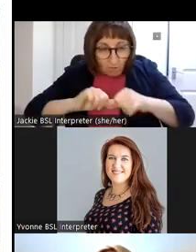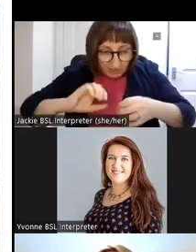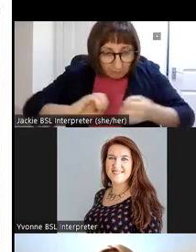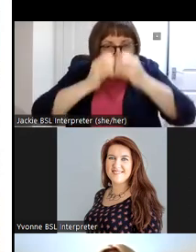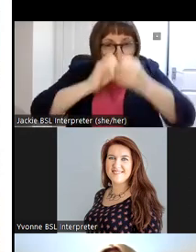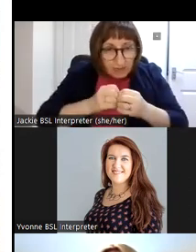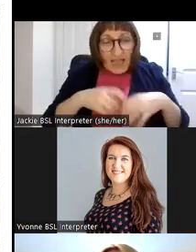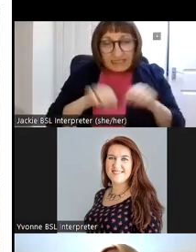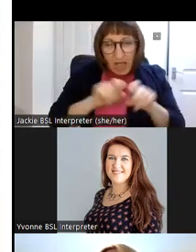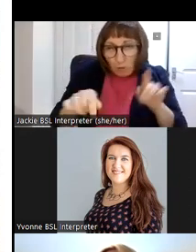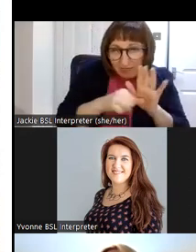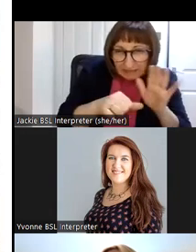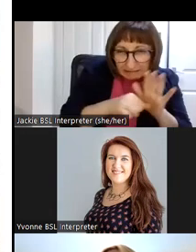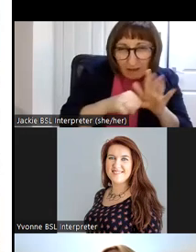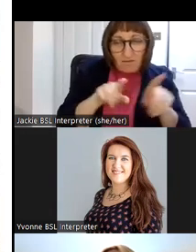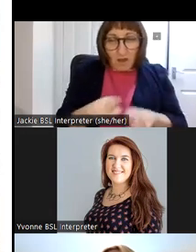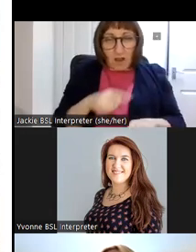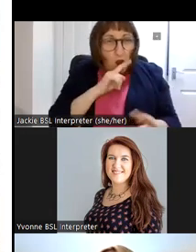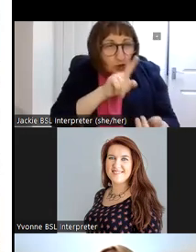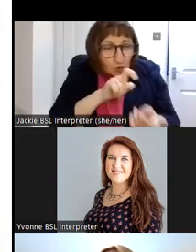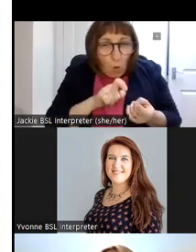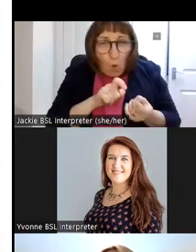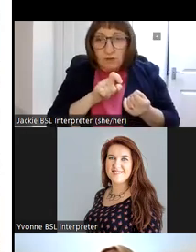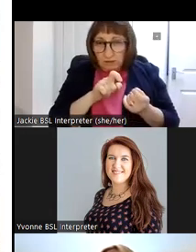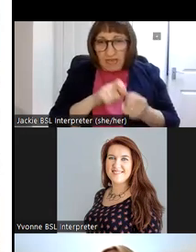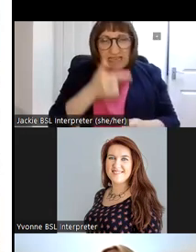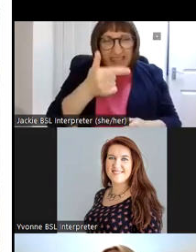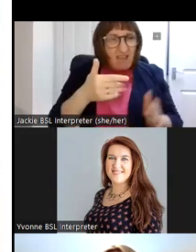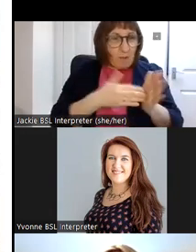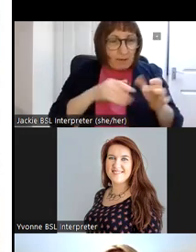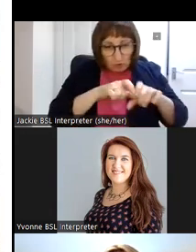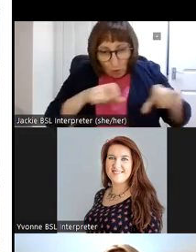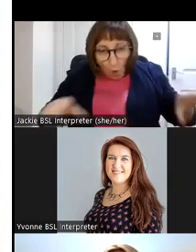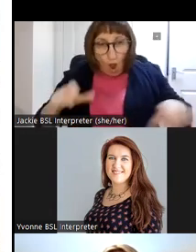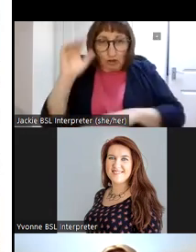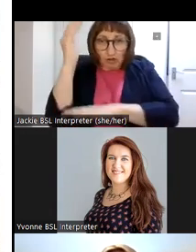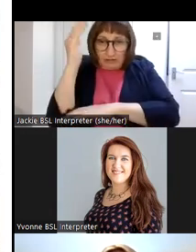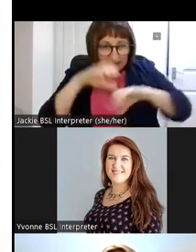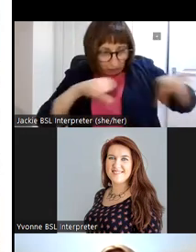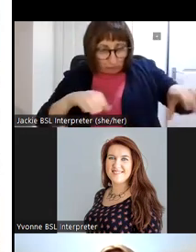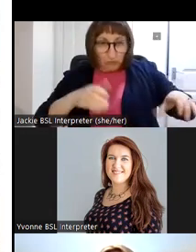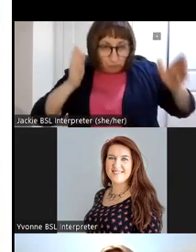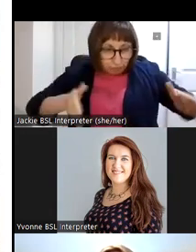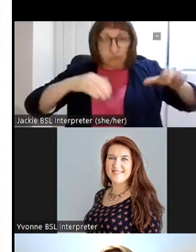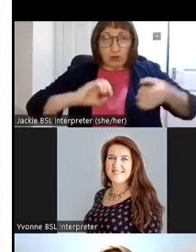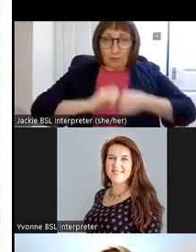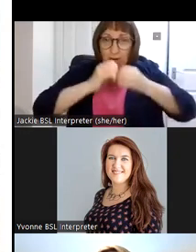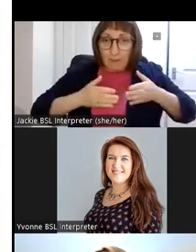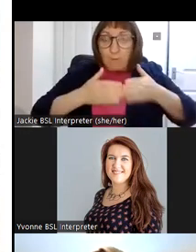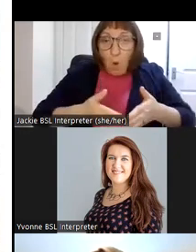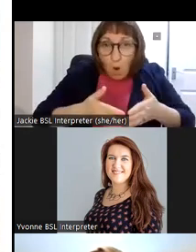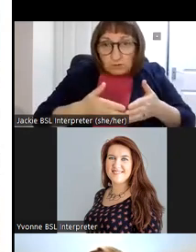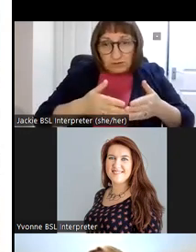starting with the difficulties of sourcing a seven meter long tree to recreate the boat and uh